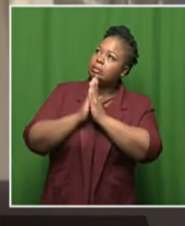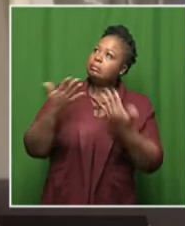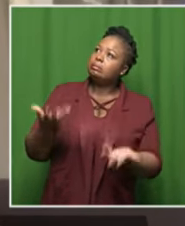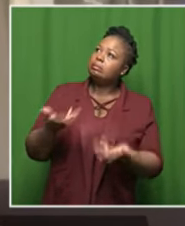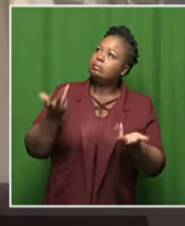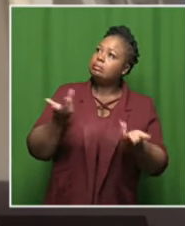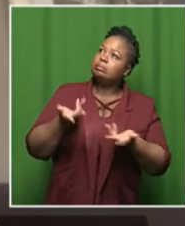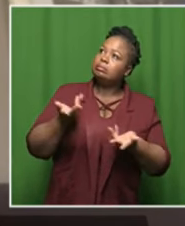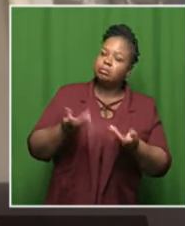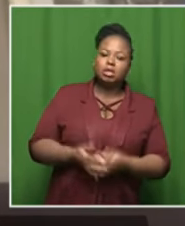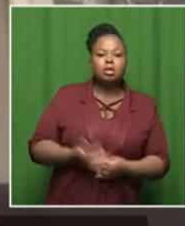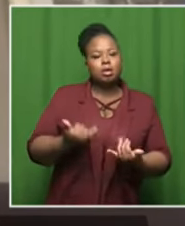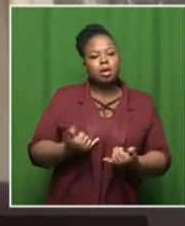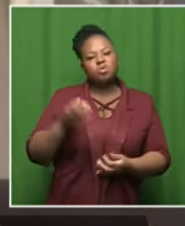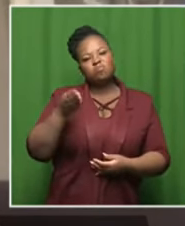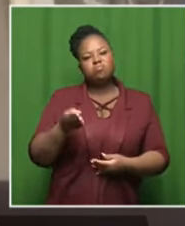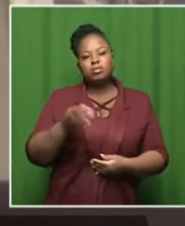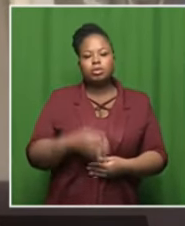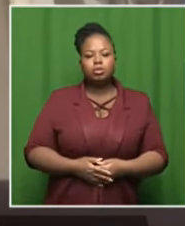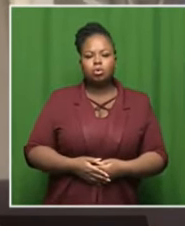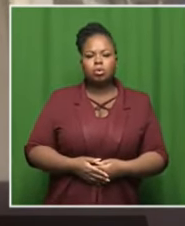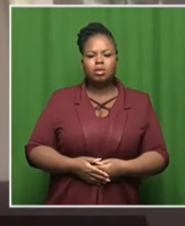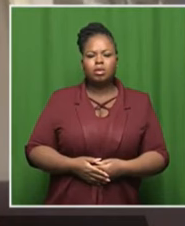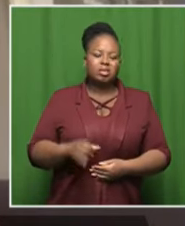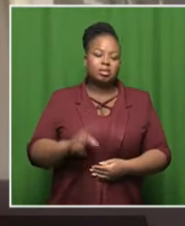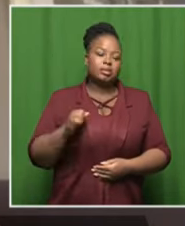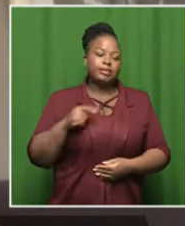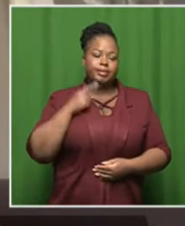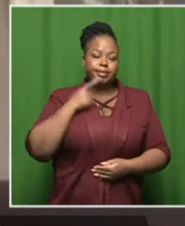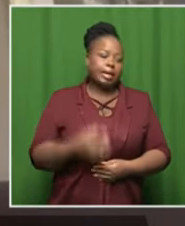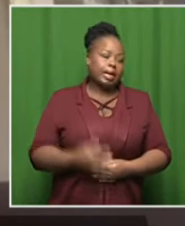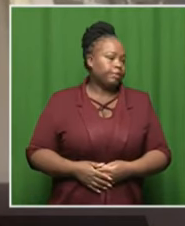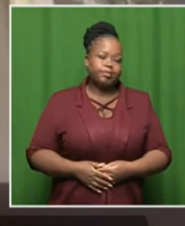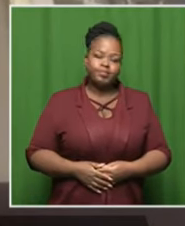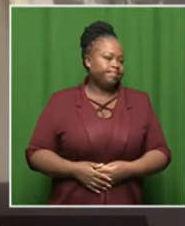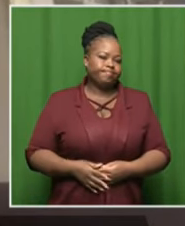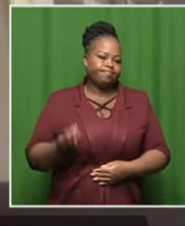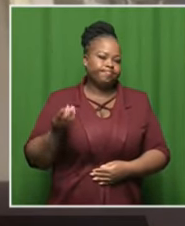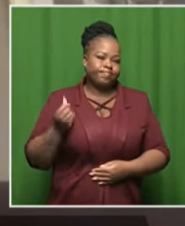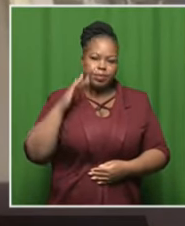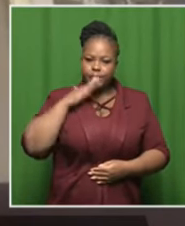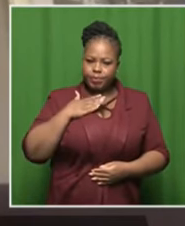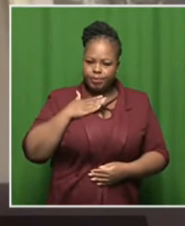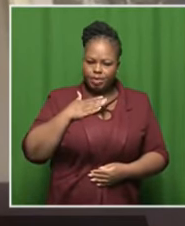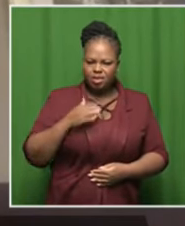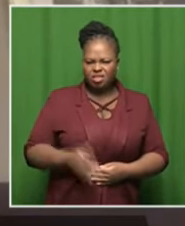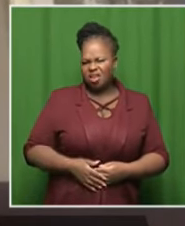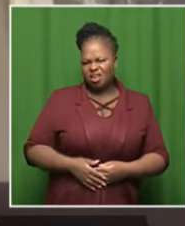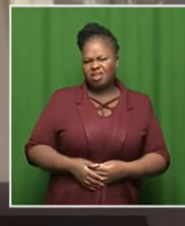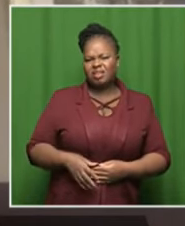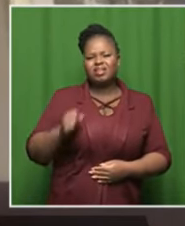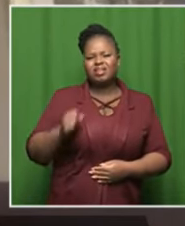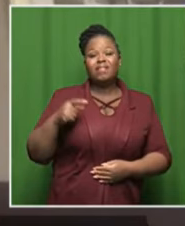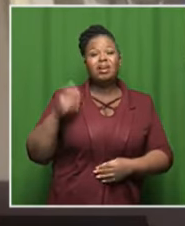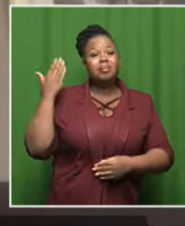coming now when you go to the officials and they say we just suffer says we just don't have the money to do that and something has done a